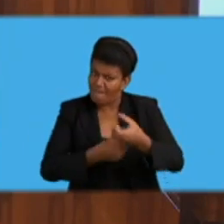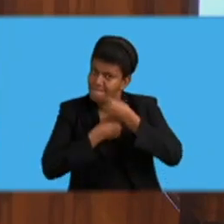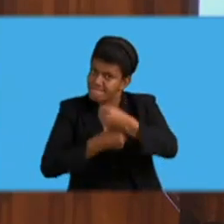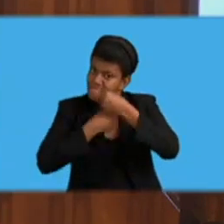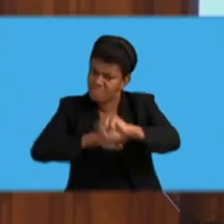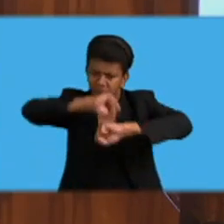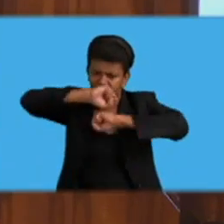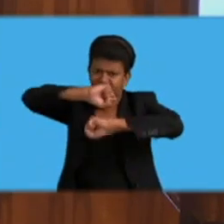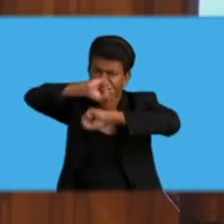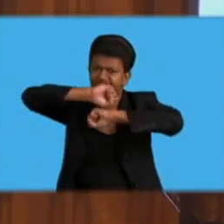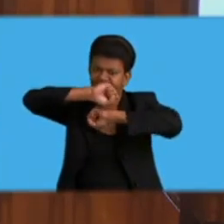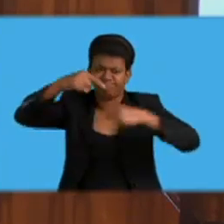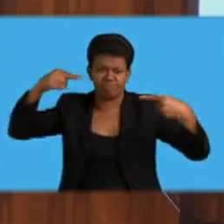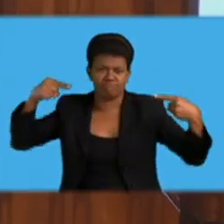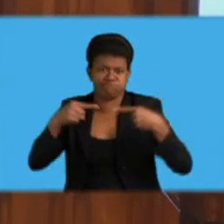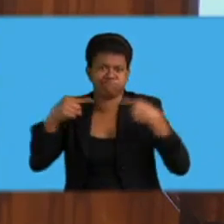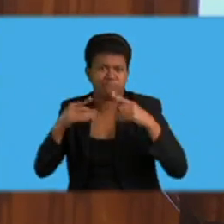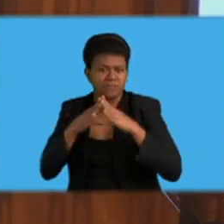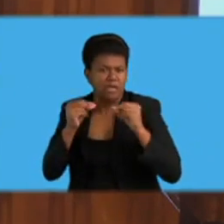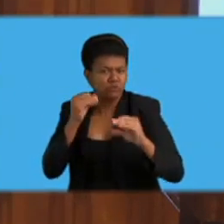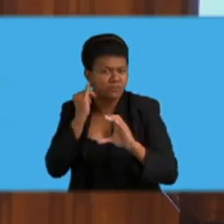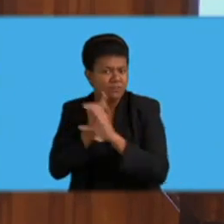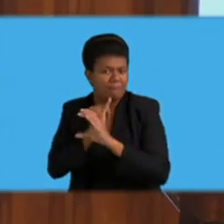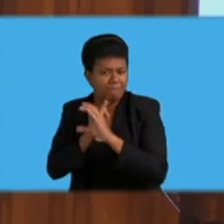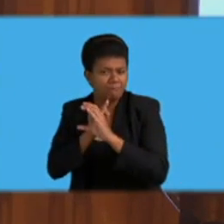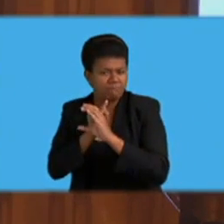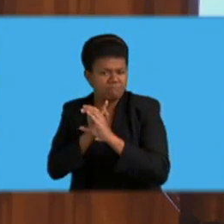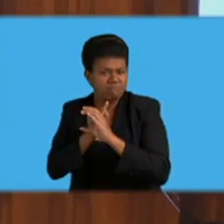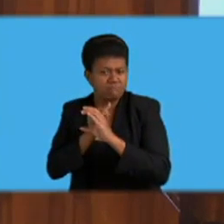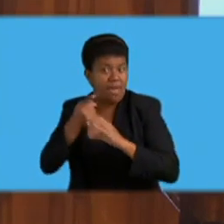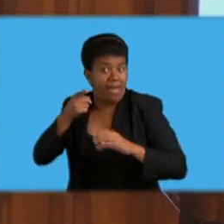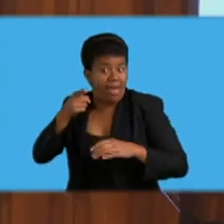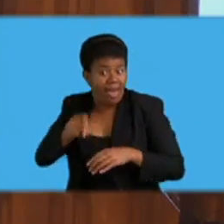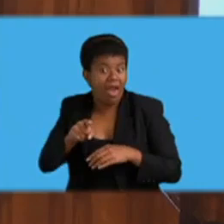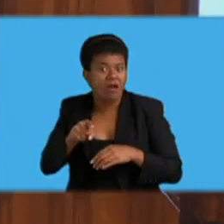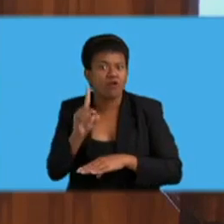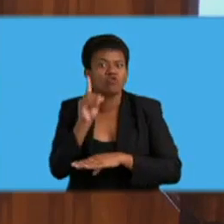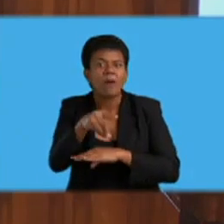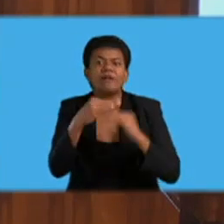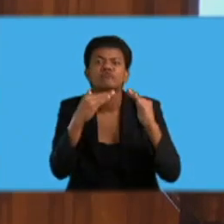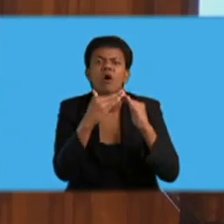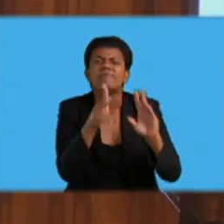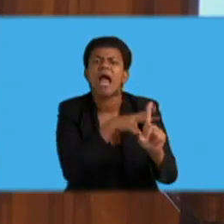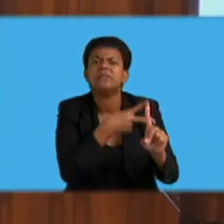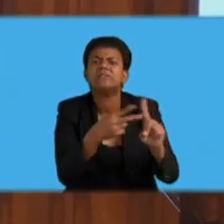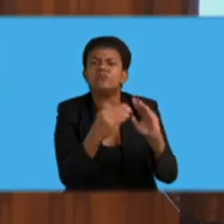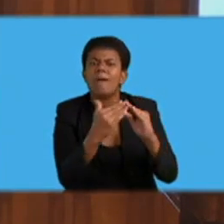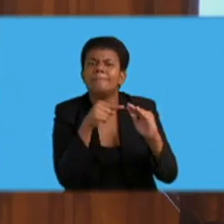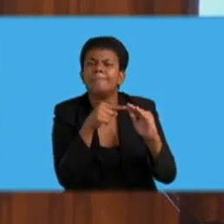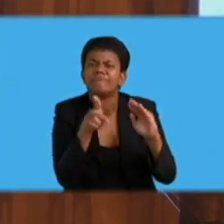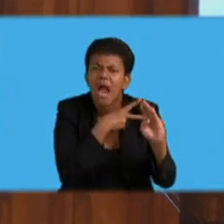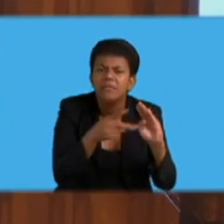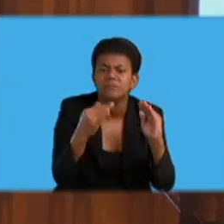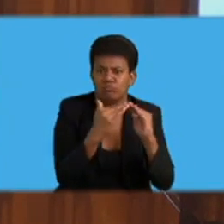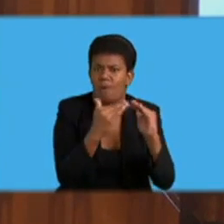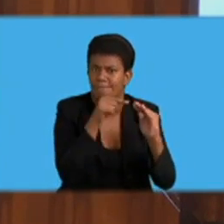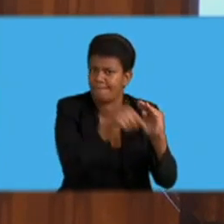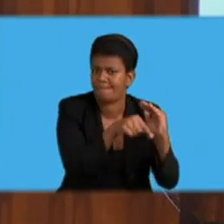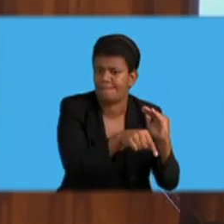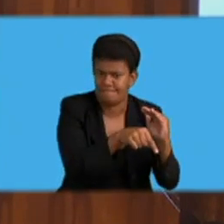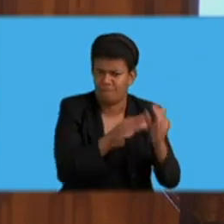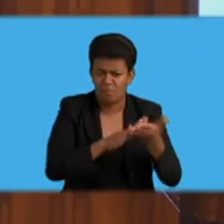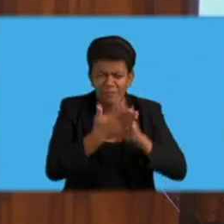sexual offenses and domestic violence in our communities. Let us all support their work,